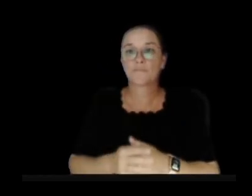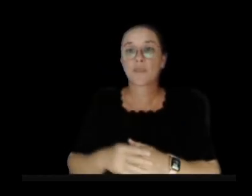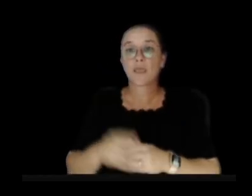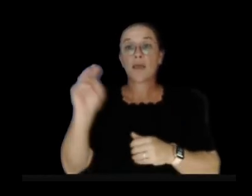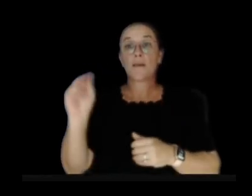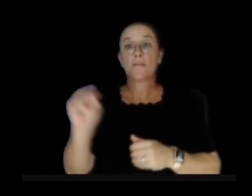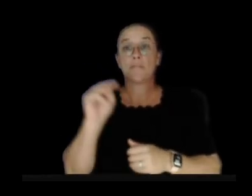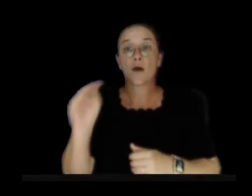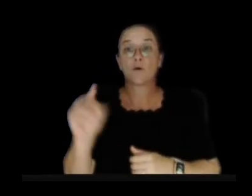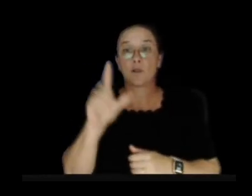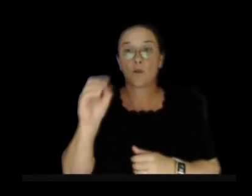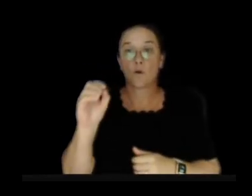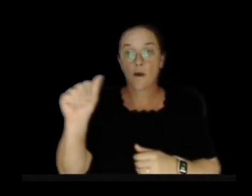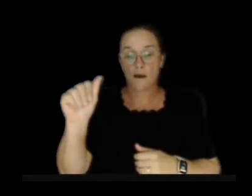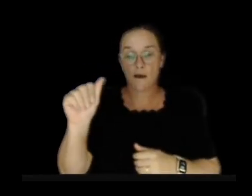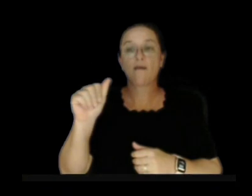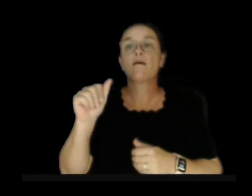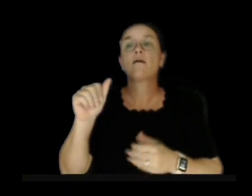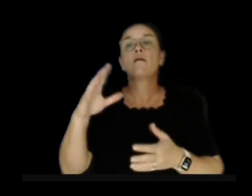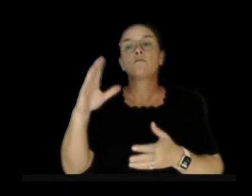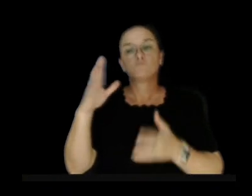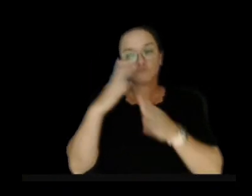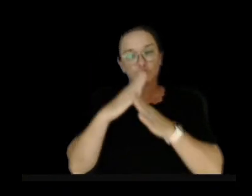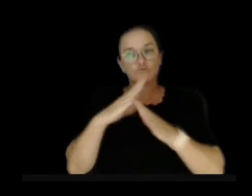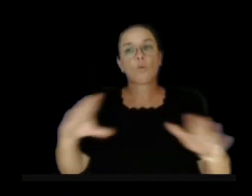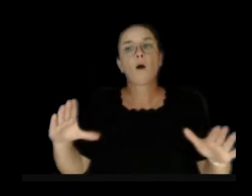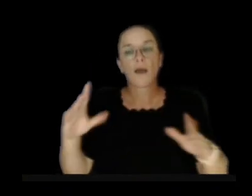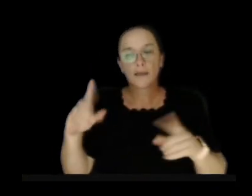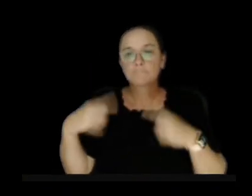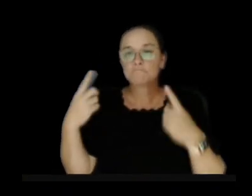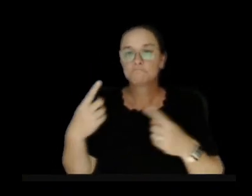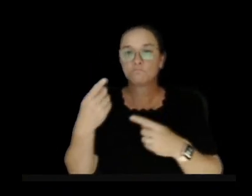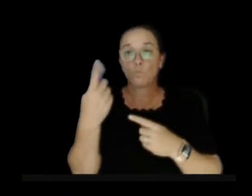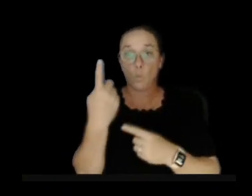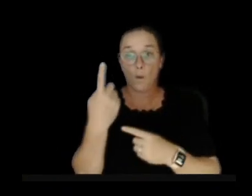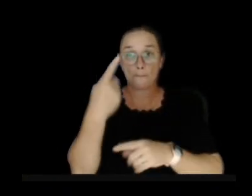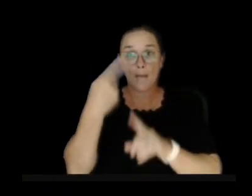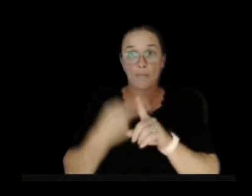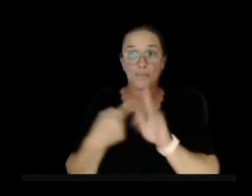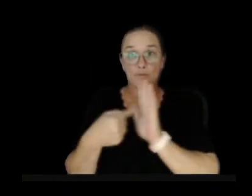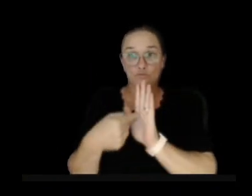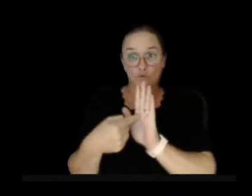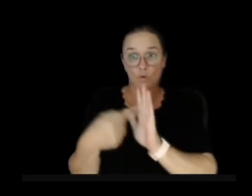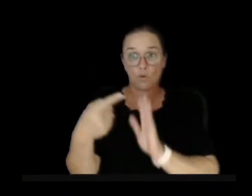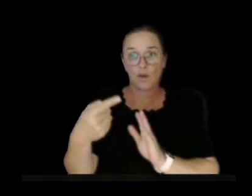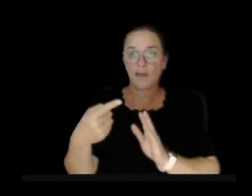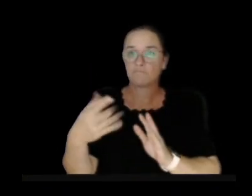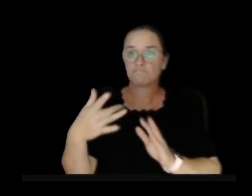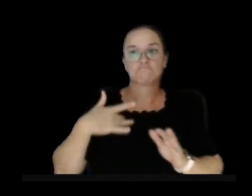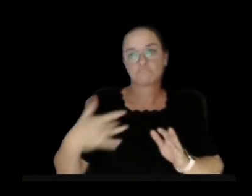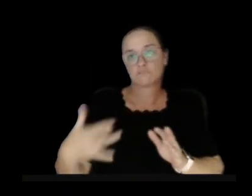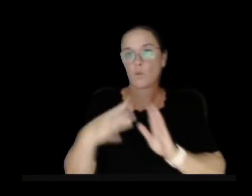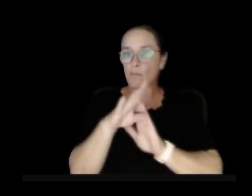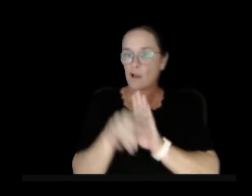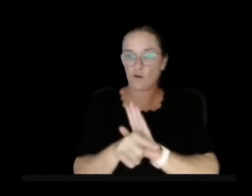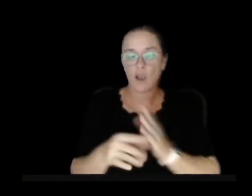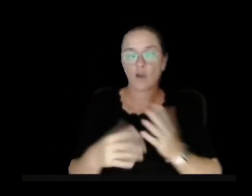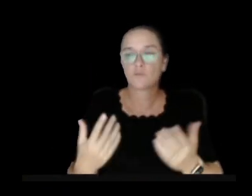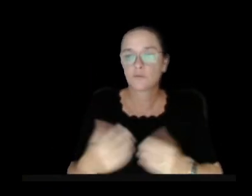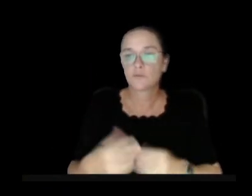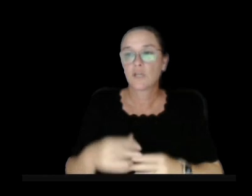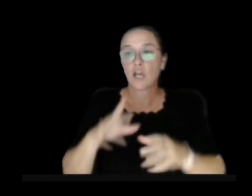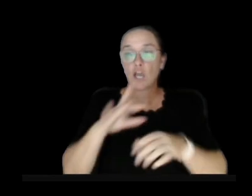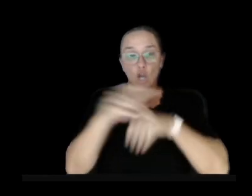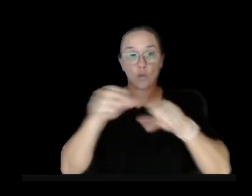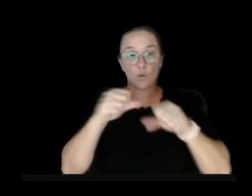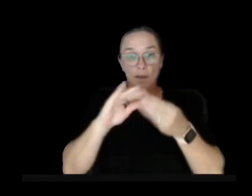here earthquakes over the last month at the volcano summit in a typical background fashion earthquake rates